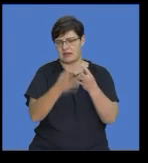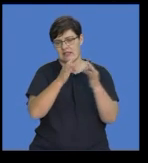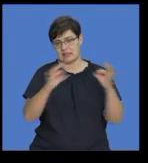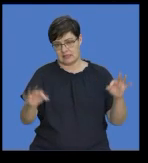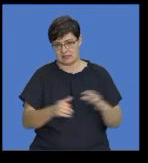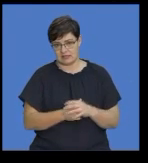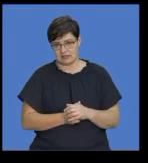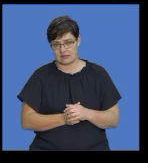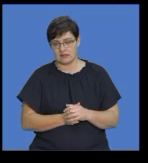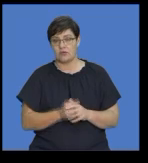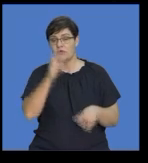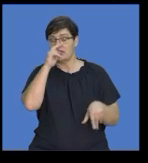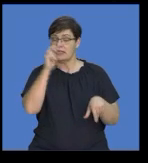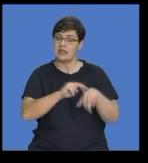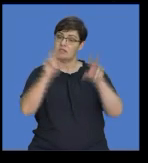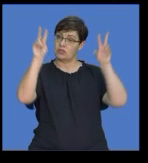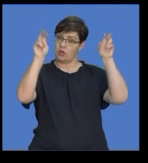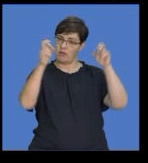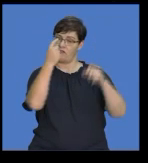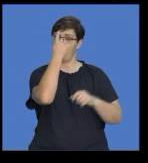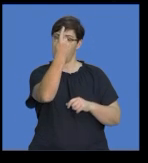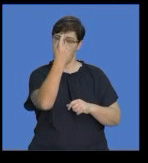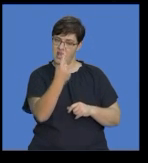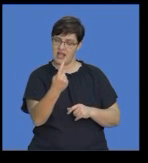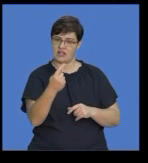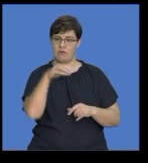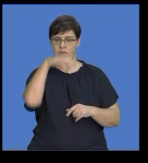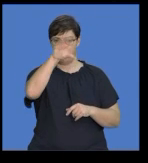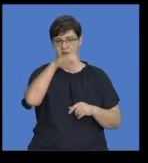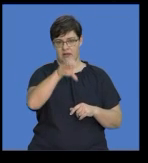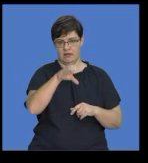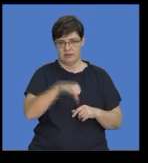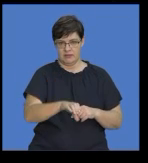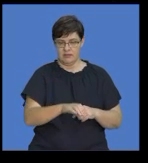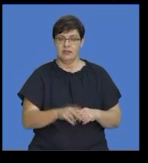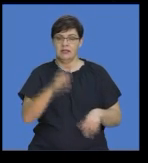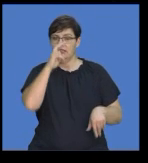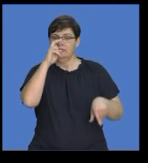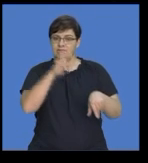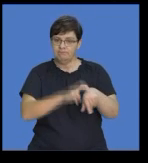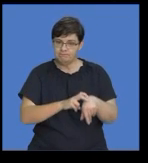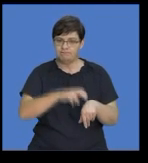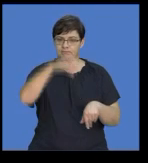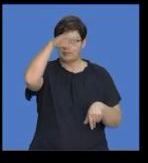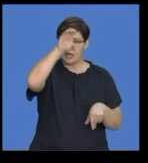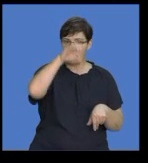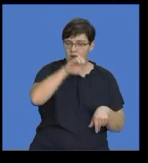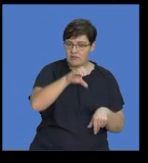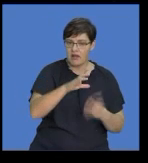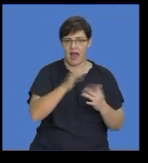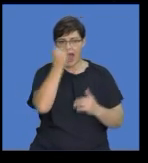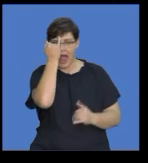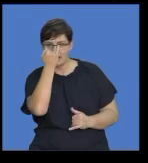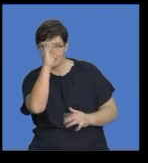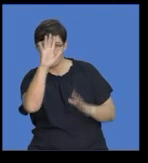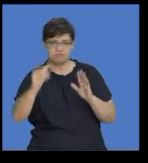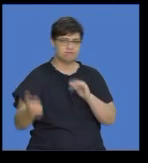topic sentence for each paragraph, remember there needs to be paragraphs of main ideas, the beginning, the middle and the end.